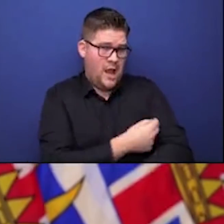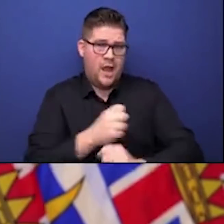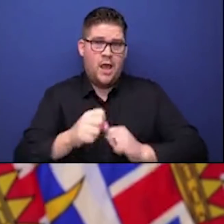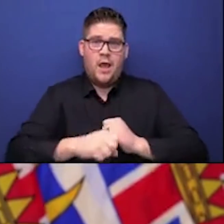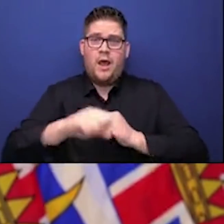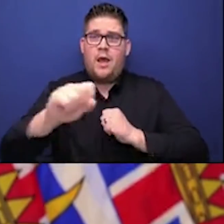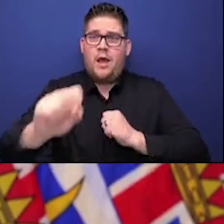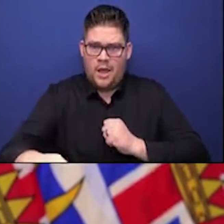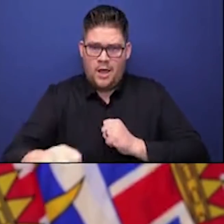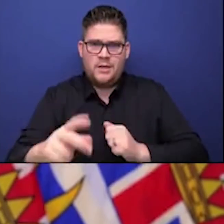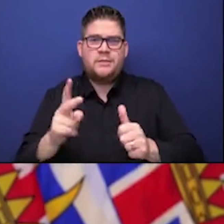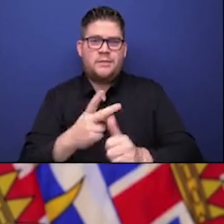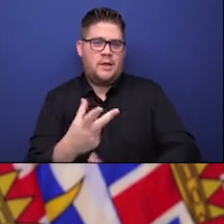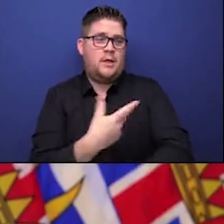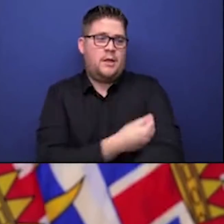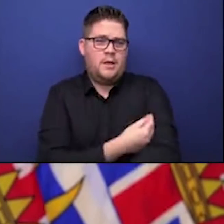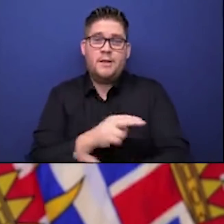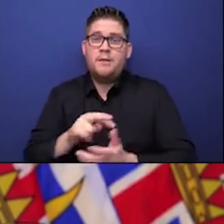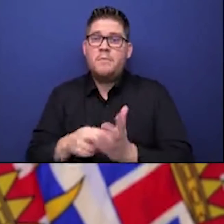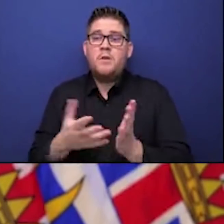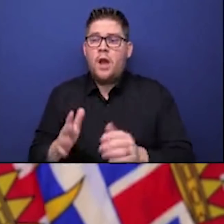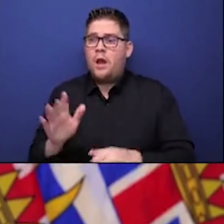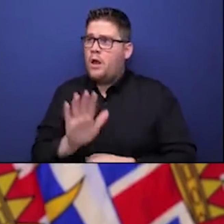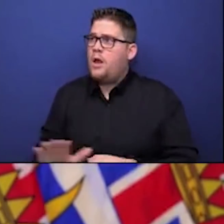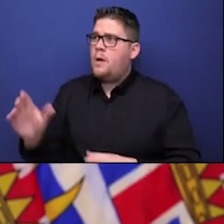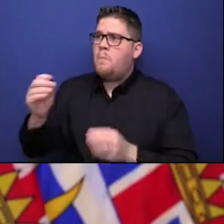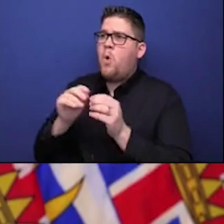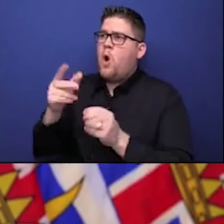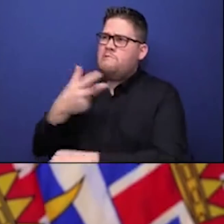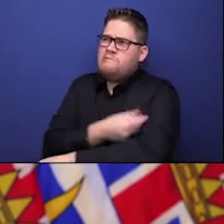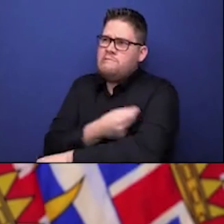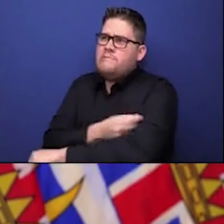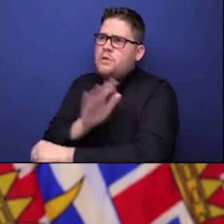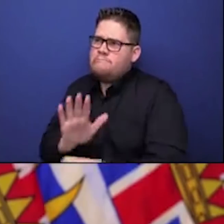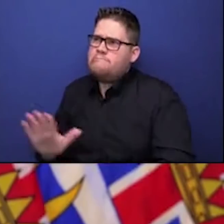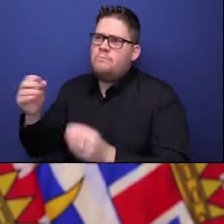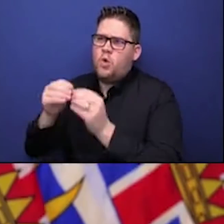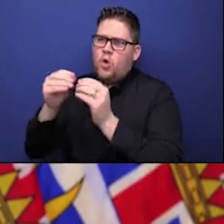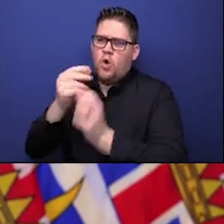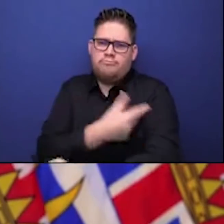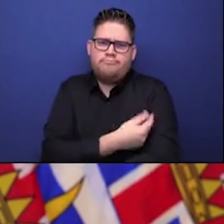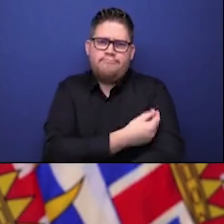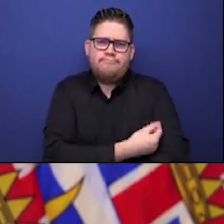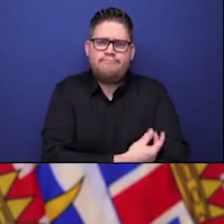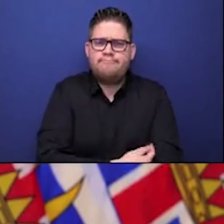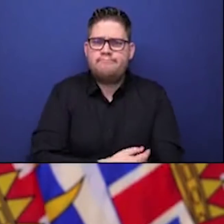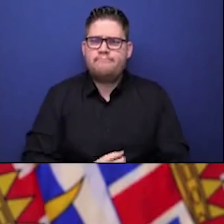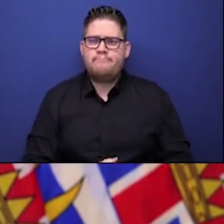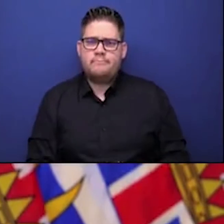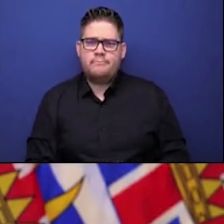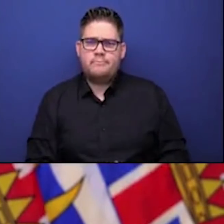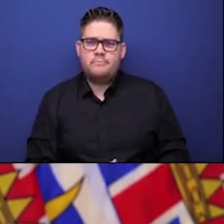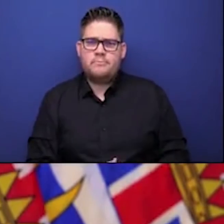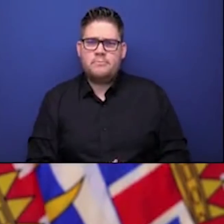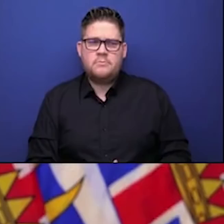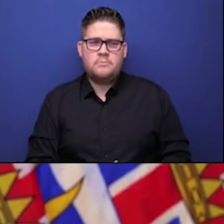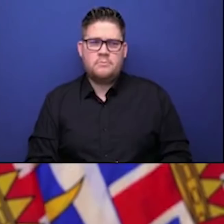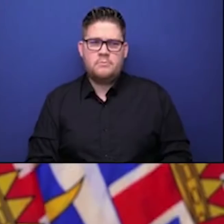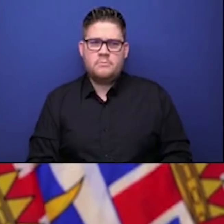evaluation to make sure that we can detect if there is any concerns about vaccine effectiveness as we go forward.